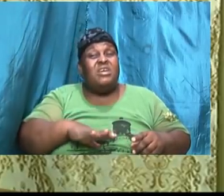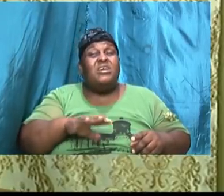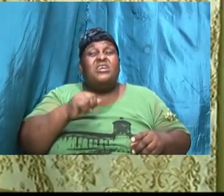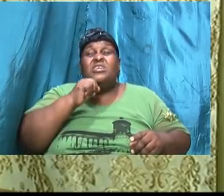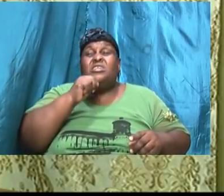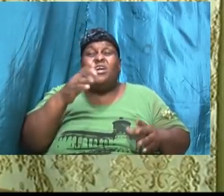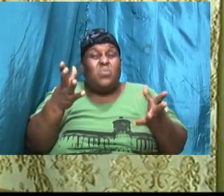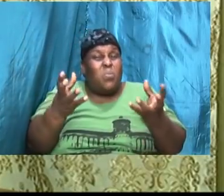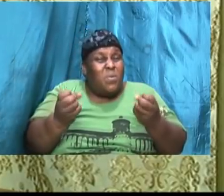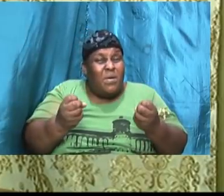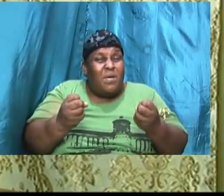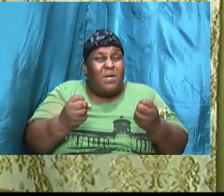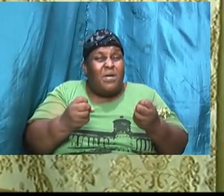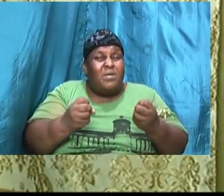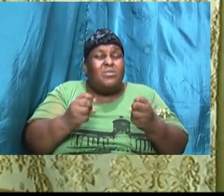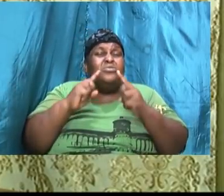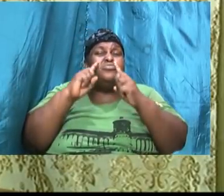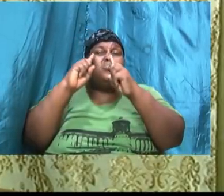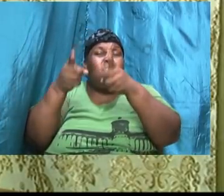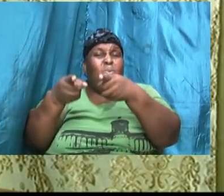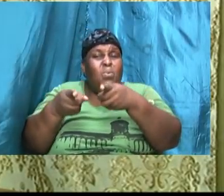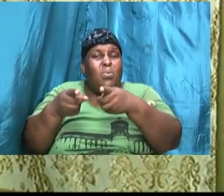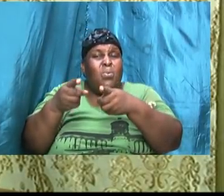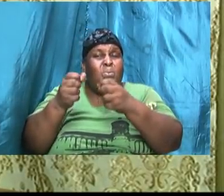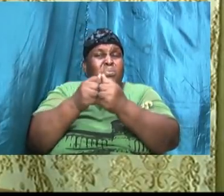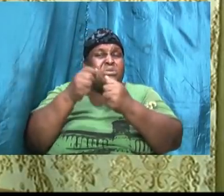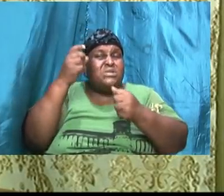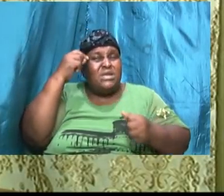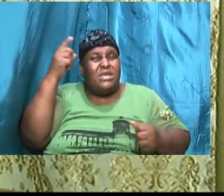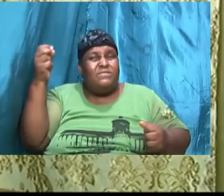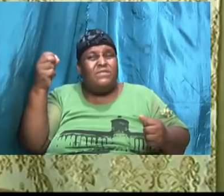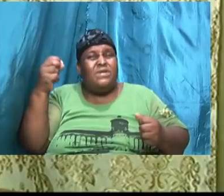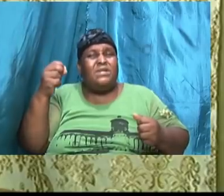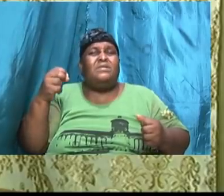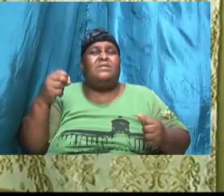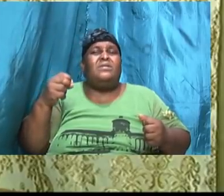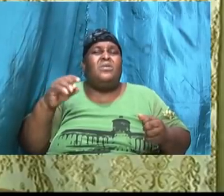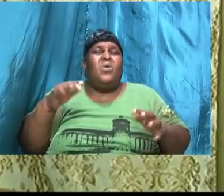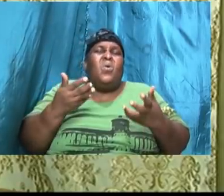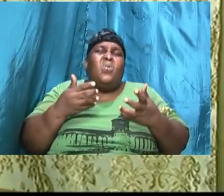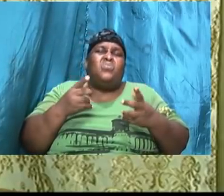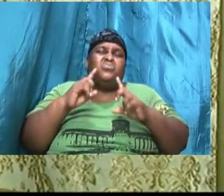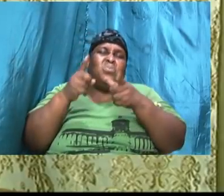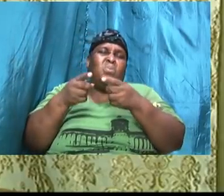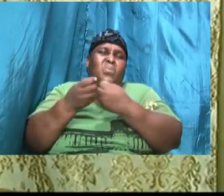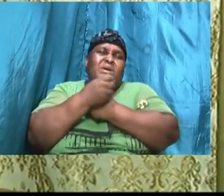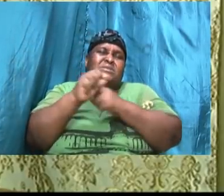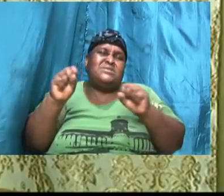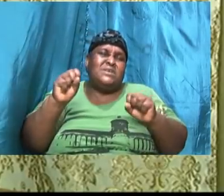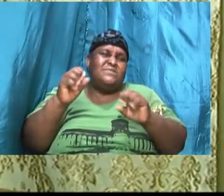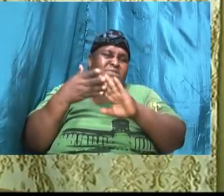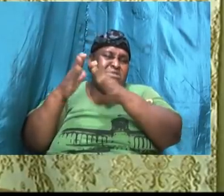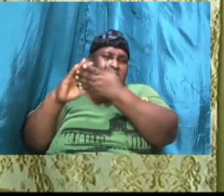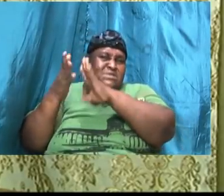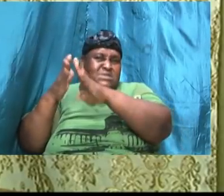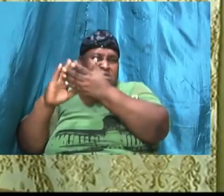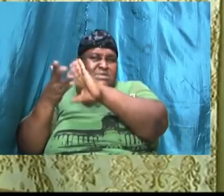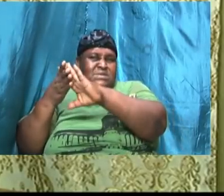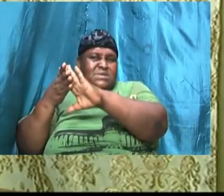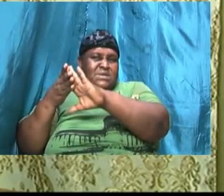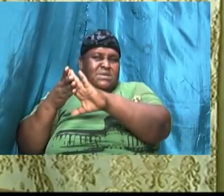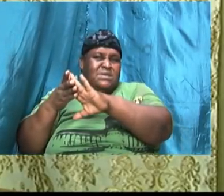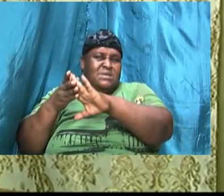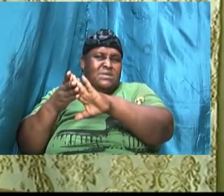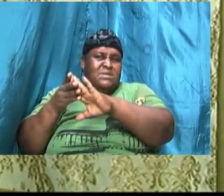how could he save the city his men were afraid of being caught between the Philistines and Saul's